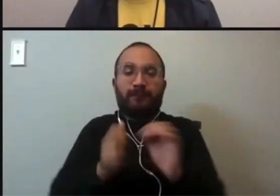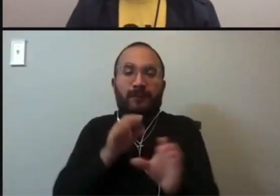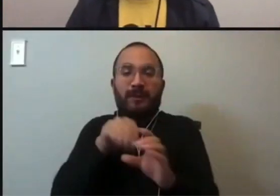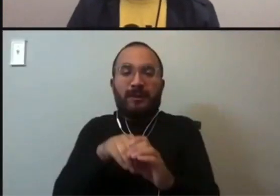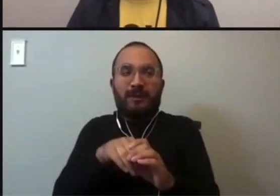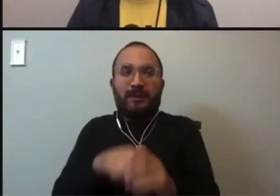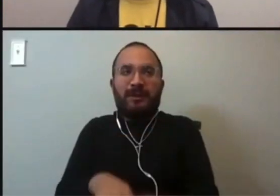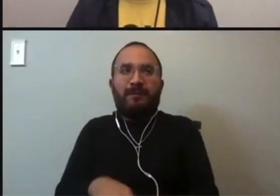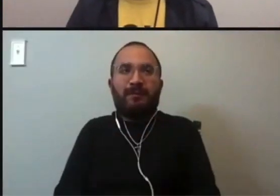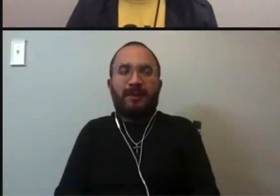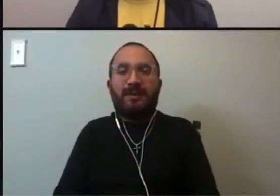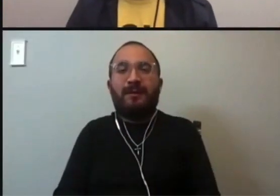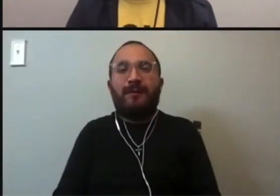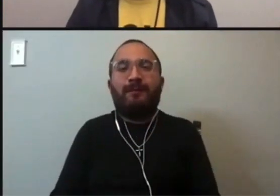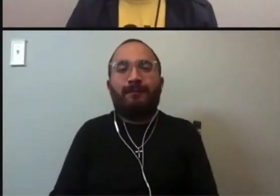and, and, um,